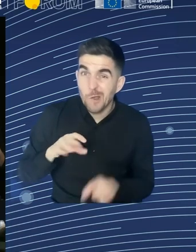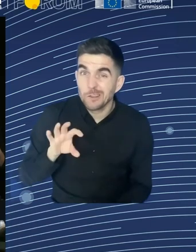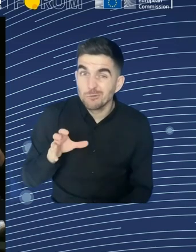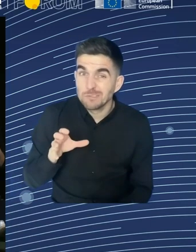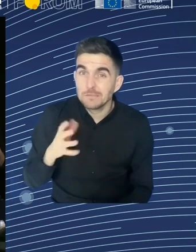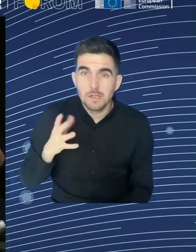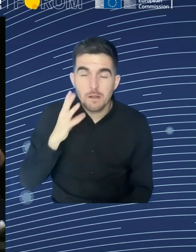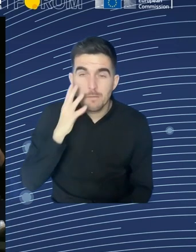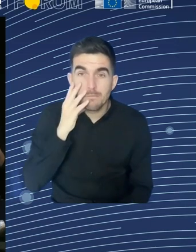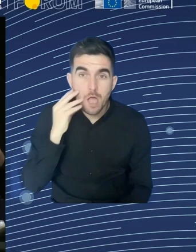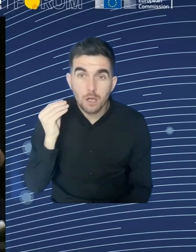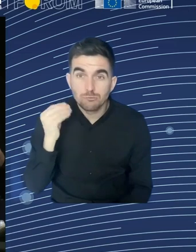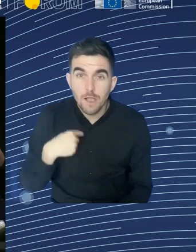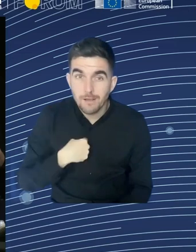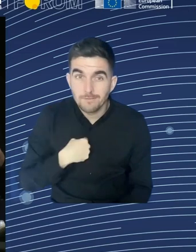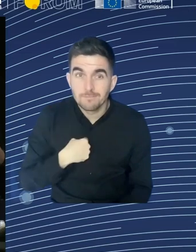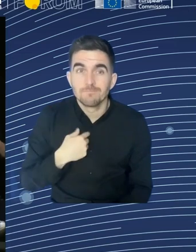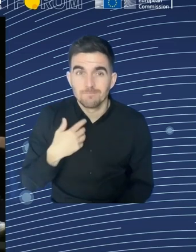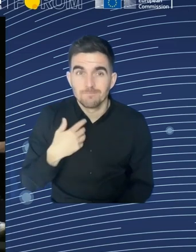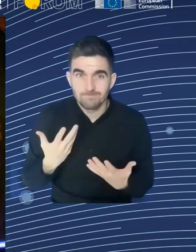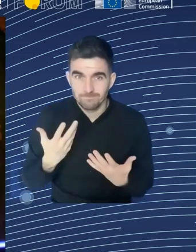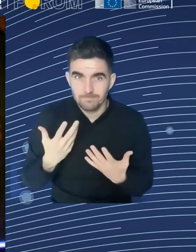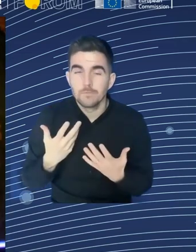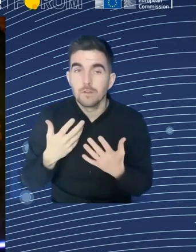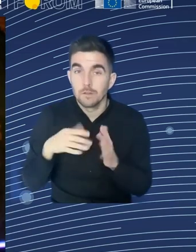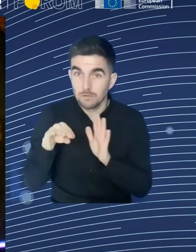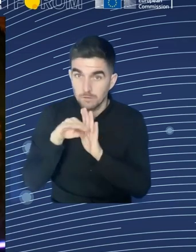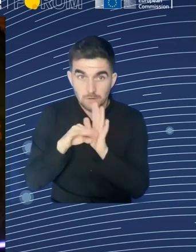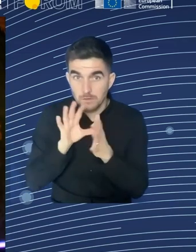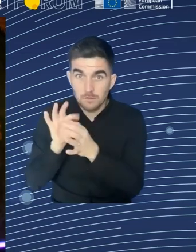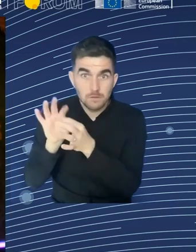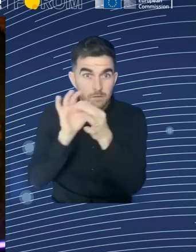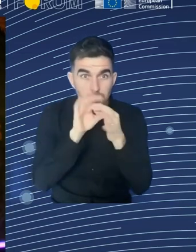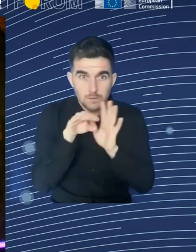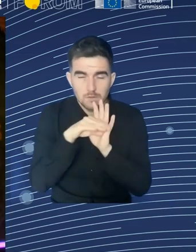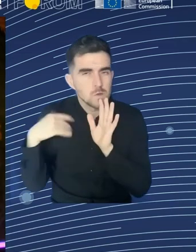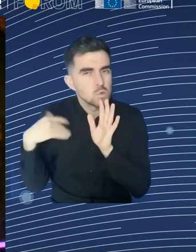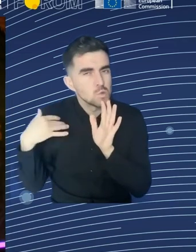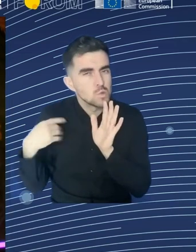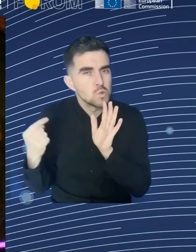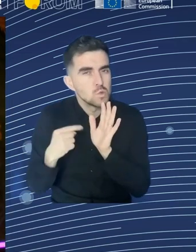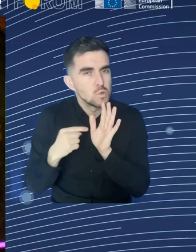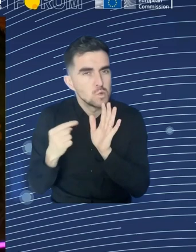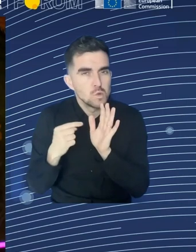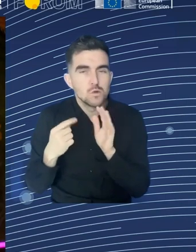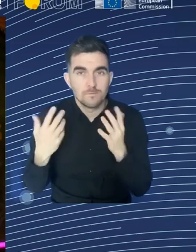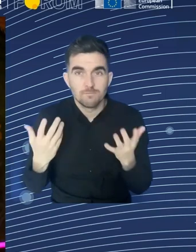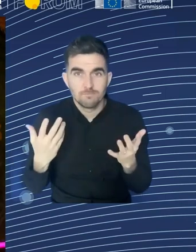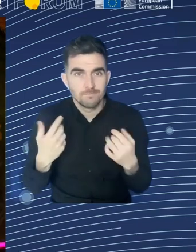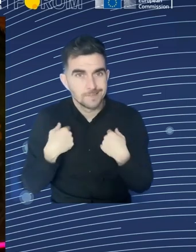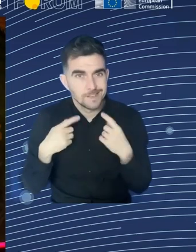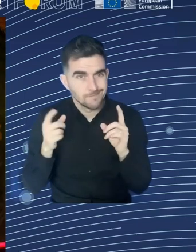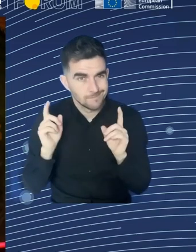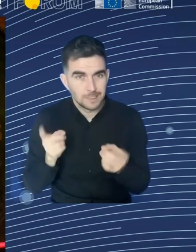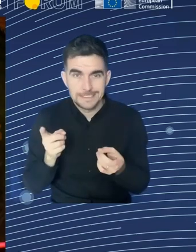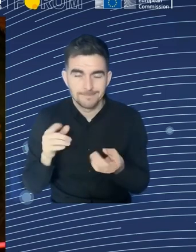between our local budgets and the European budgets, and thus uniting them with the common